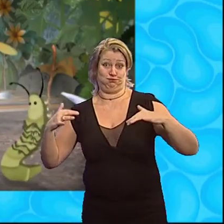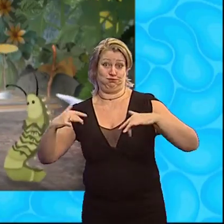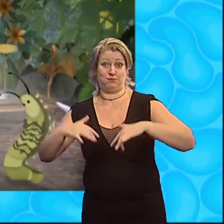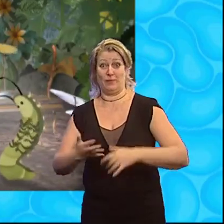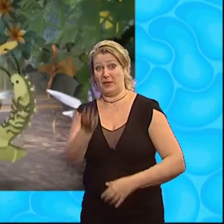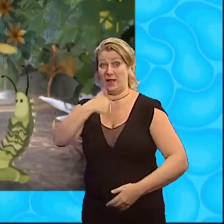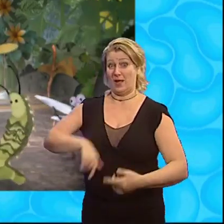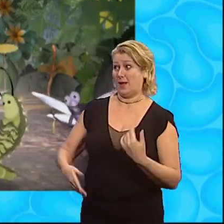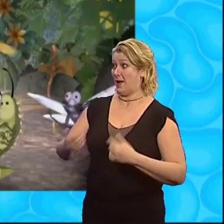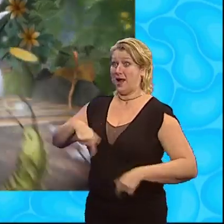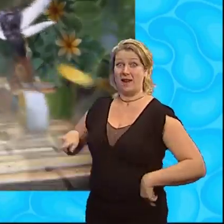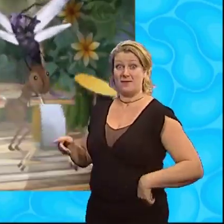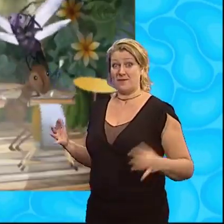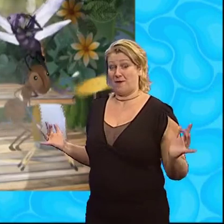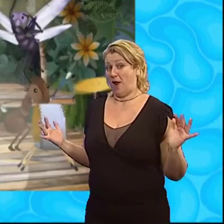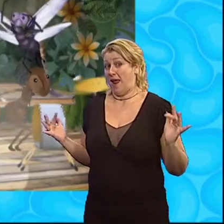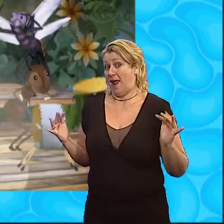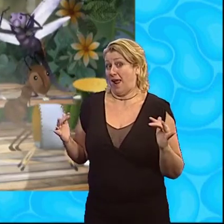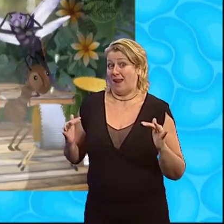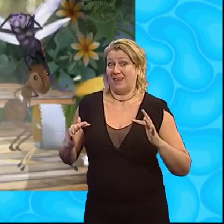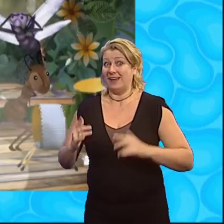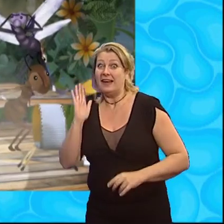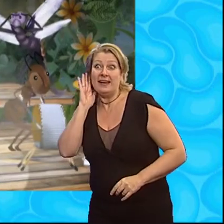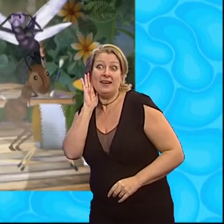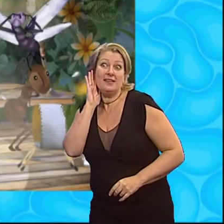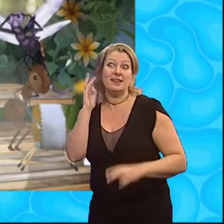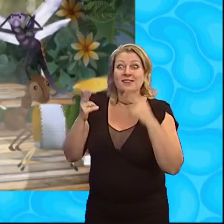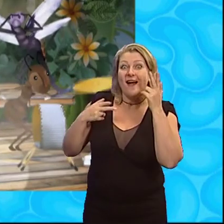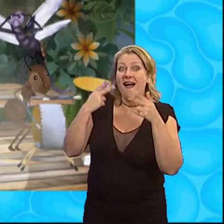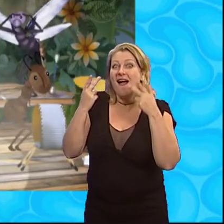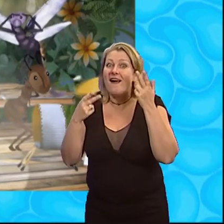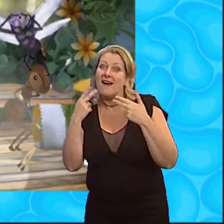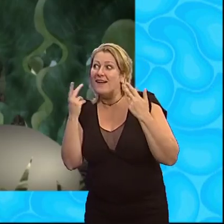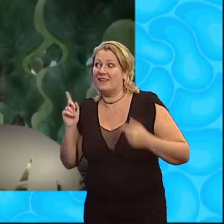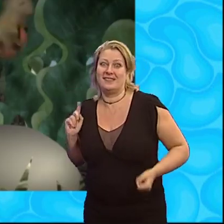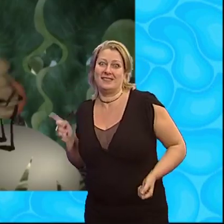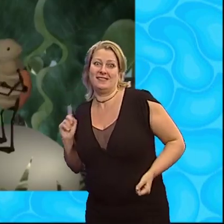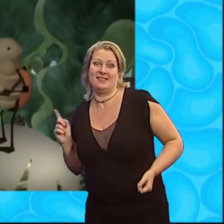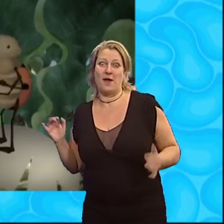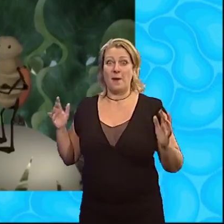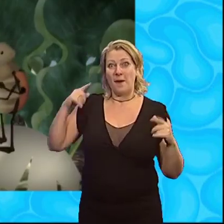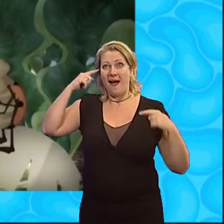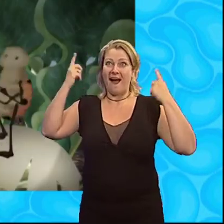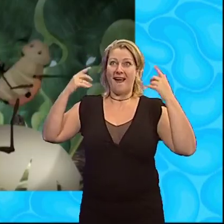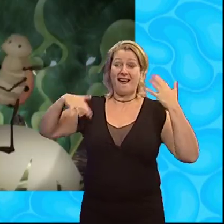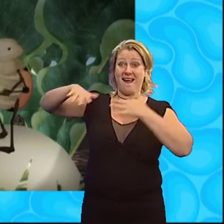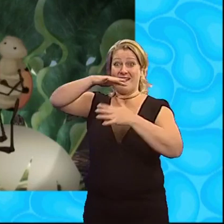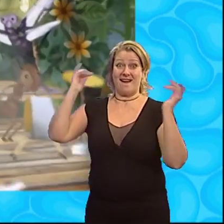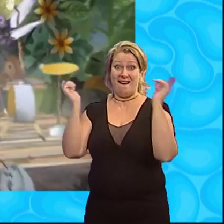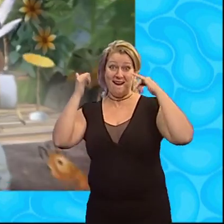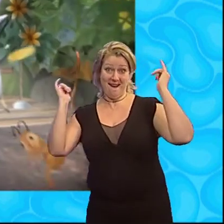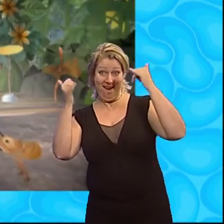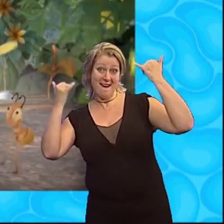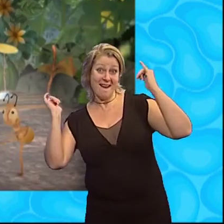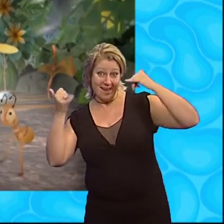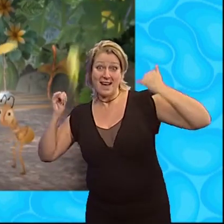longer Get longer Get longer round now Hear the sound Now of a crazy carnival